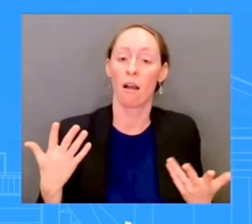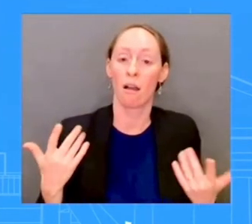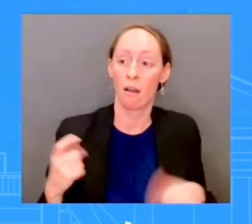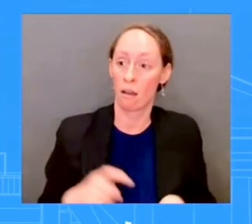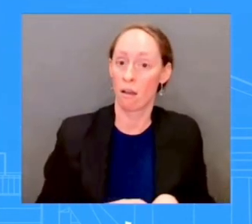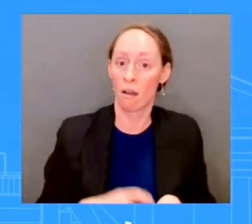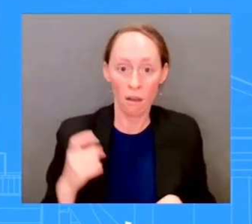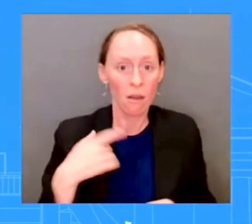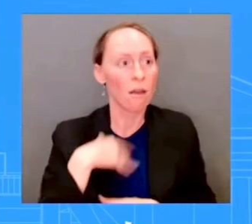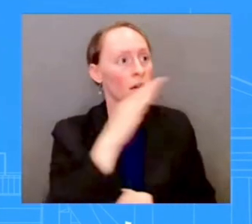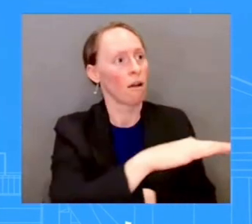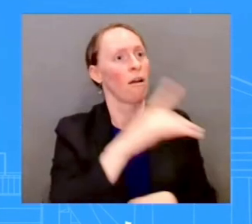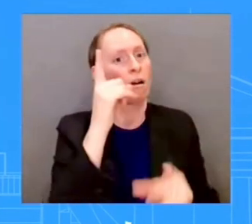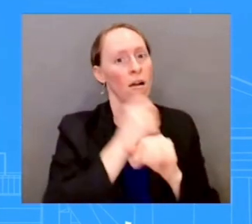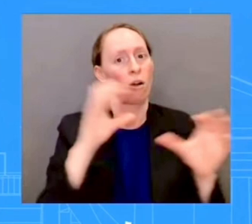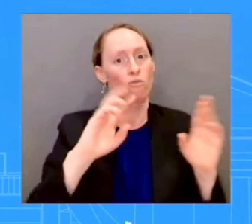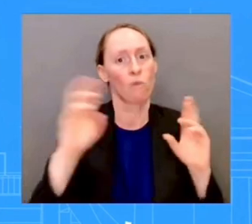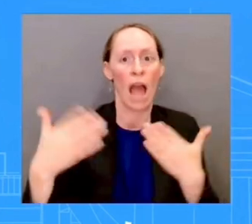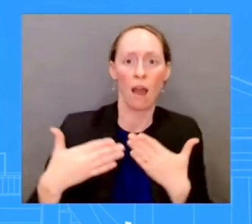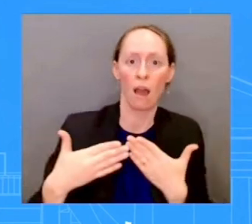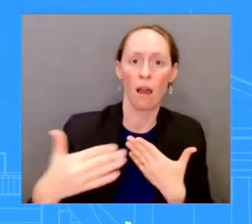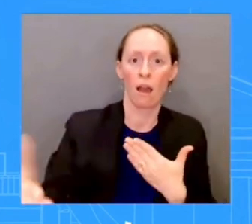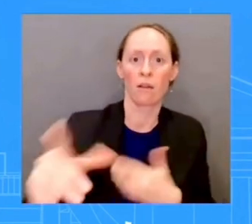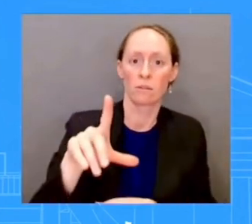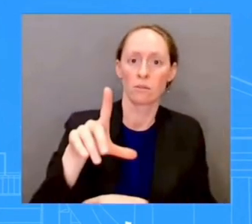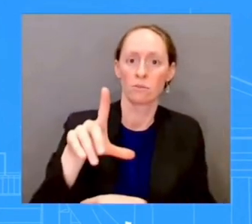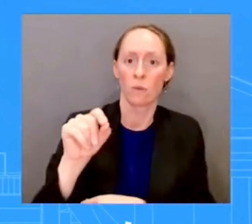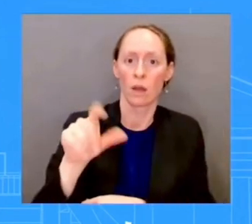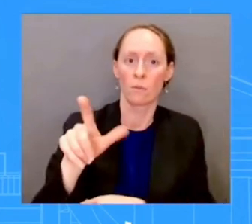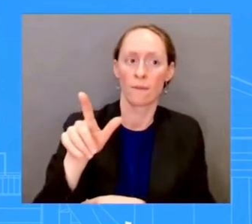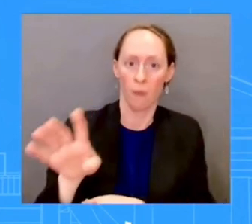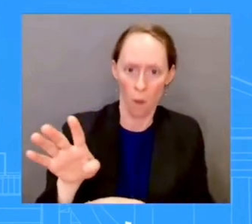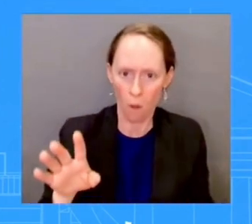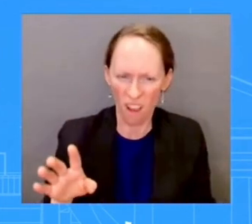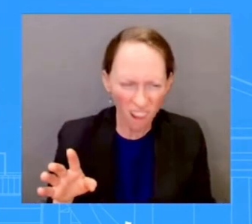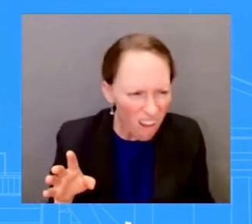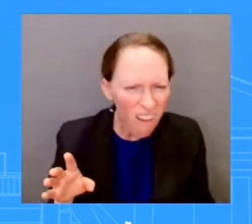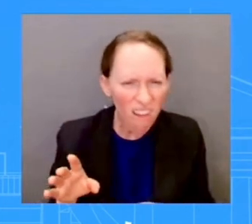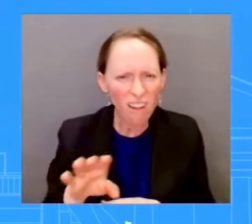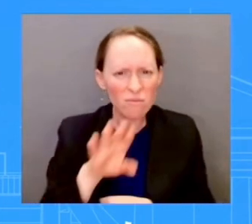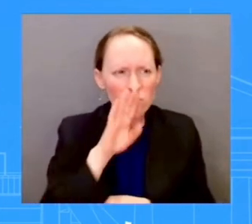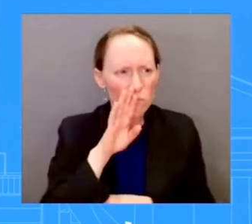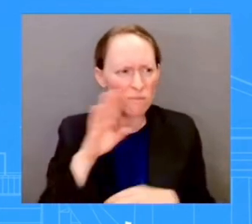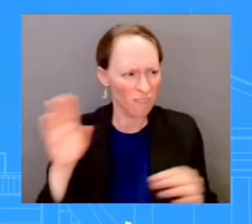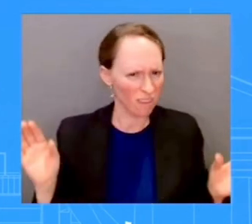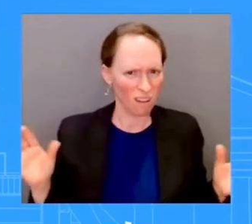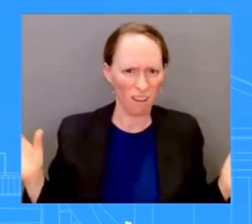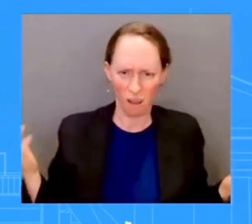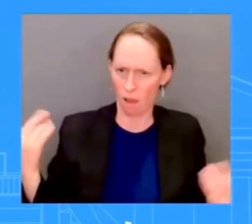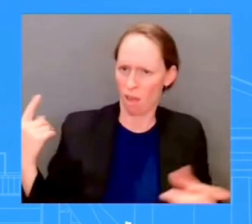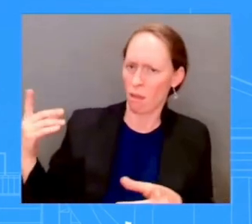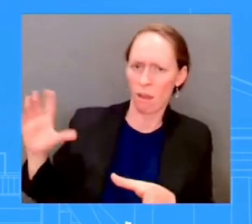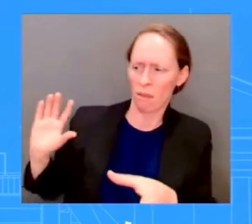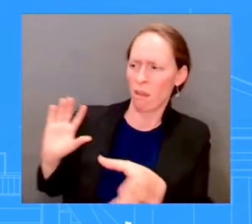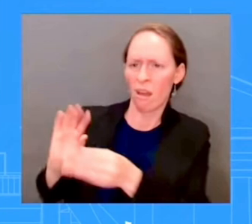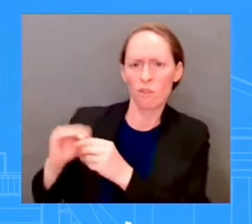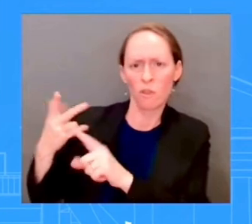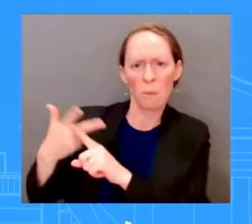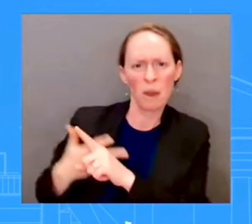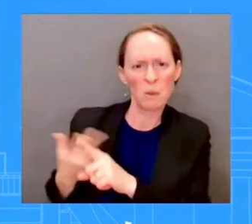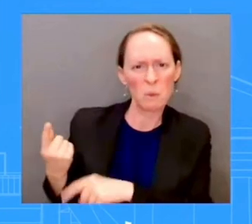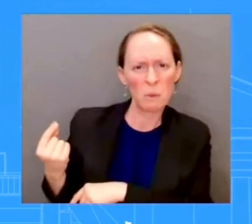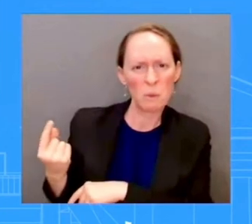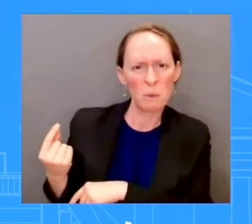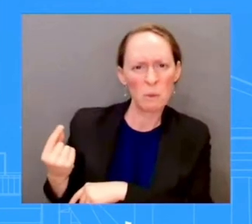two sides couldn't reach that deal for full-year funding in the last three months, now that the White House is suggesting that a continuing resolution will be needed to keep the